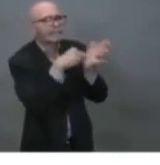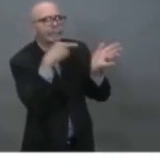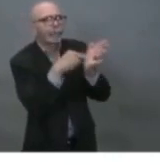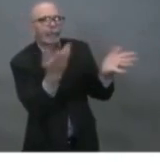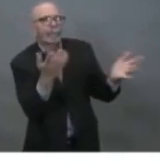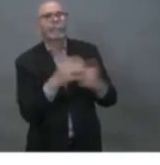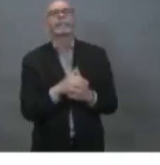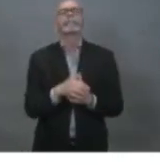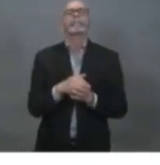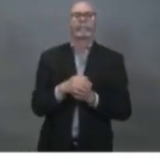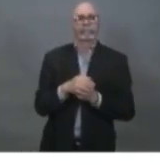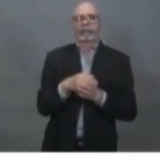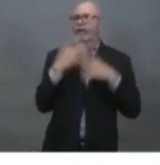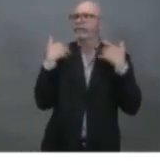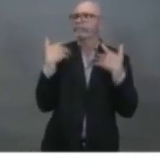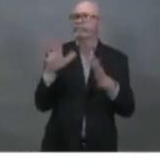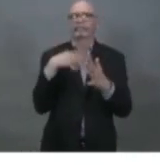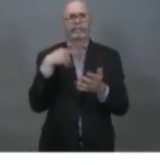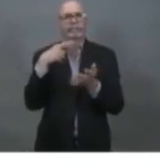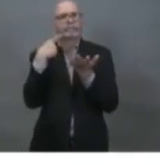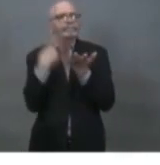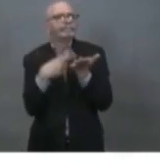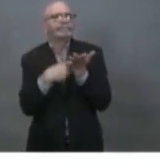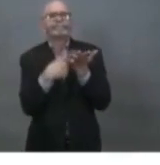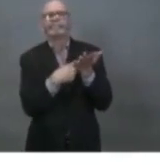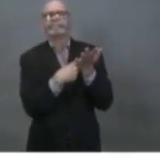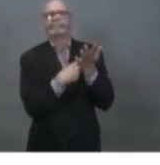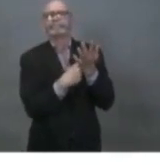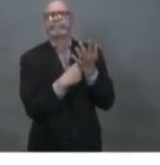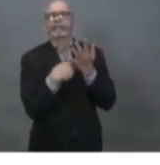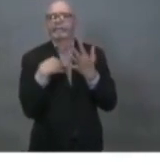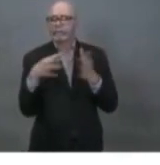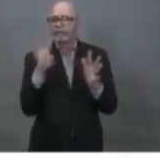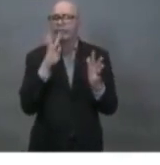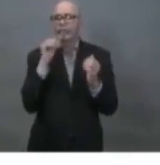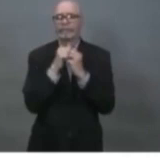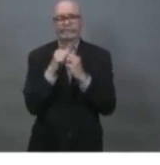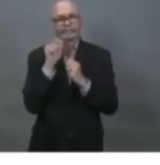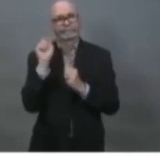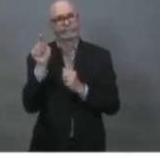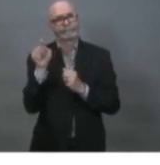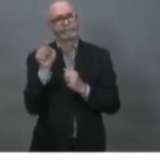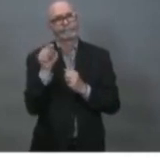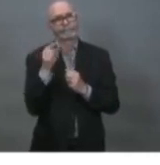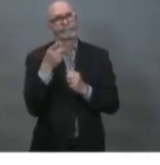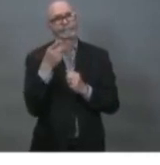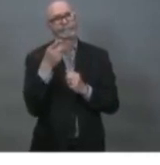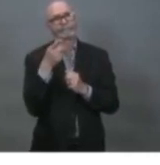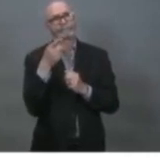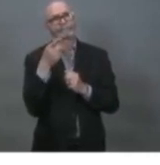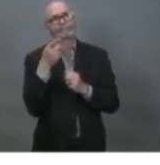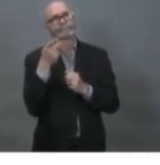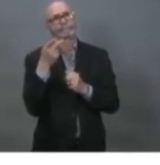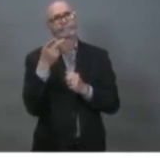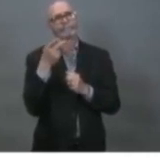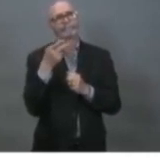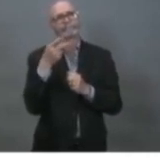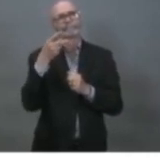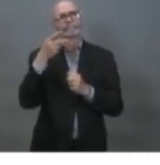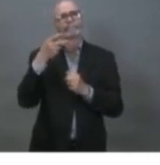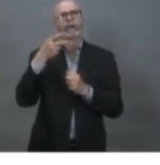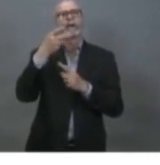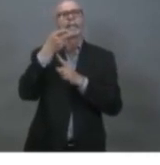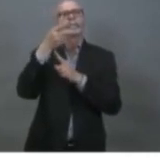with our Department of Fisheries, Minister of Fisheries. I spoke to Premier King today, briefly through text,